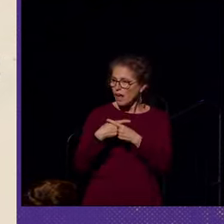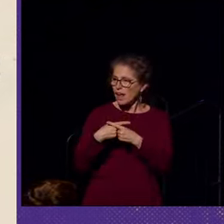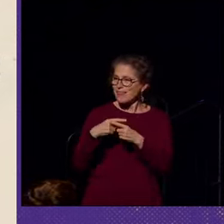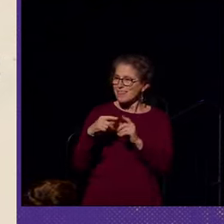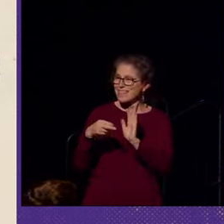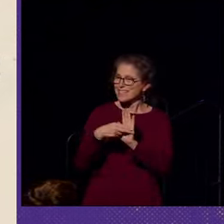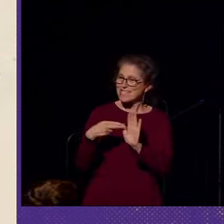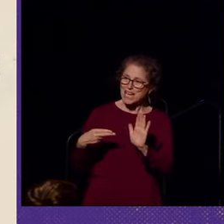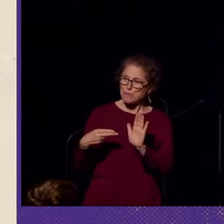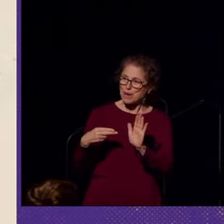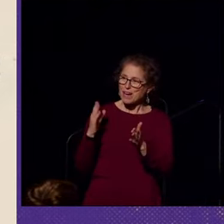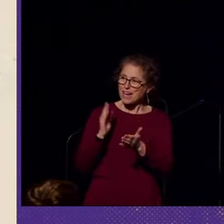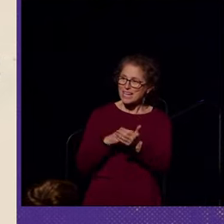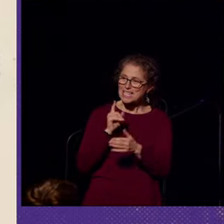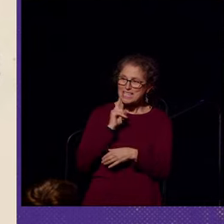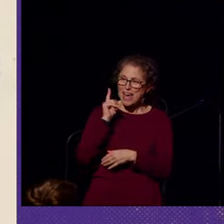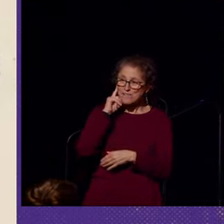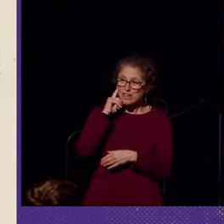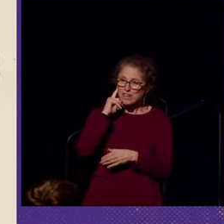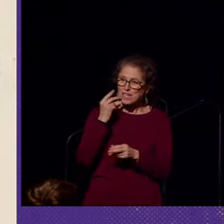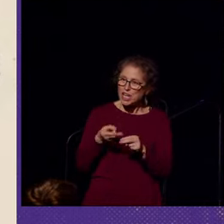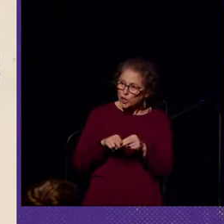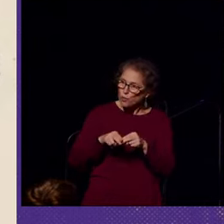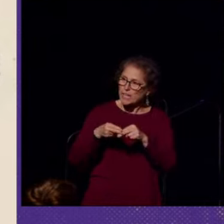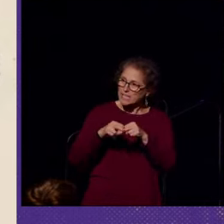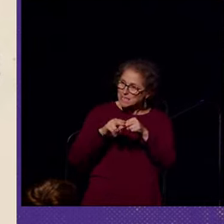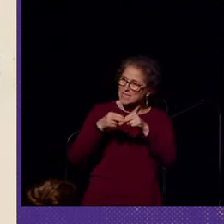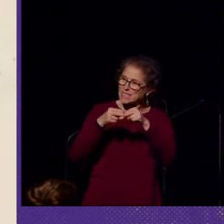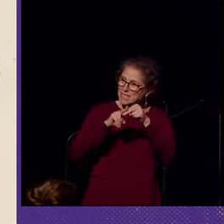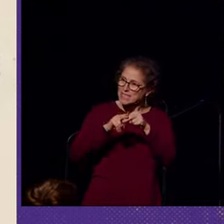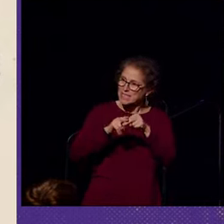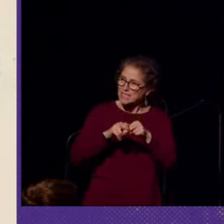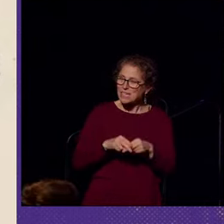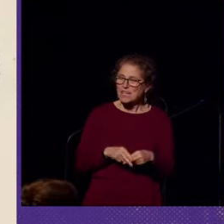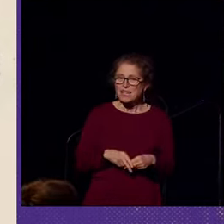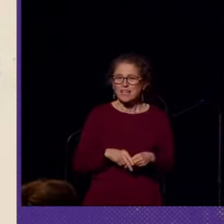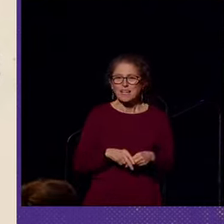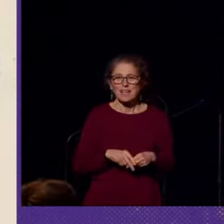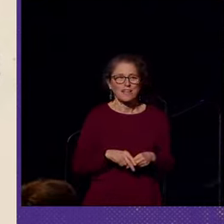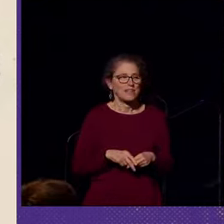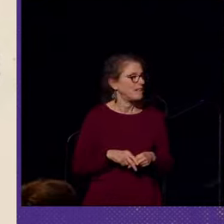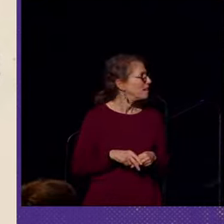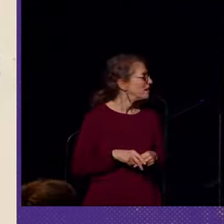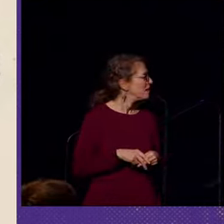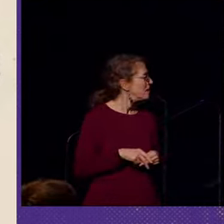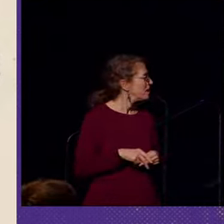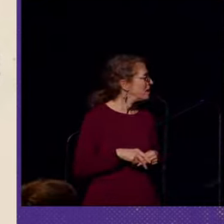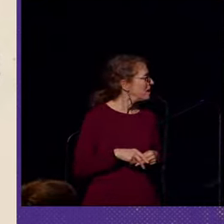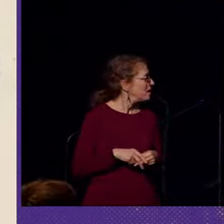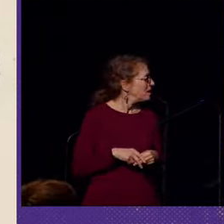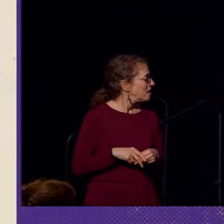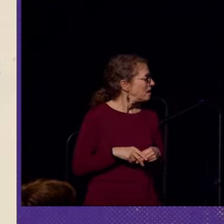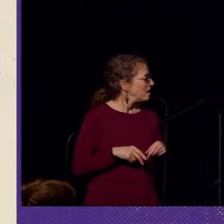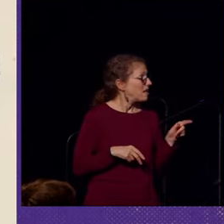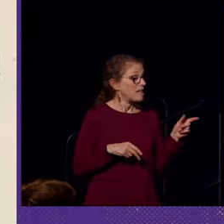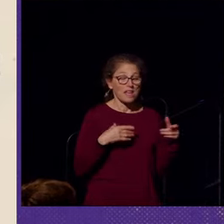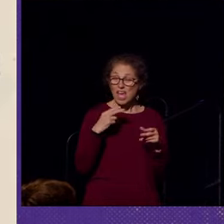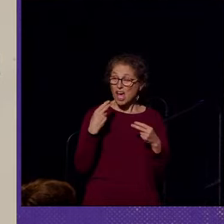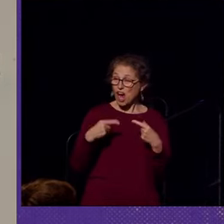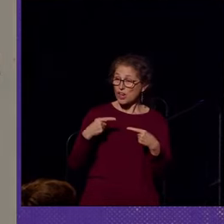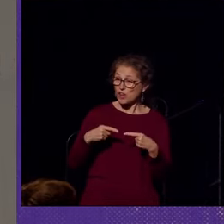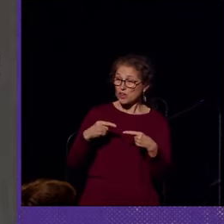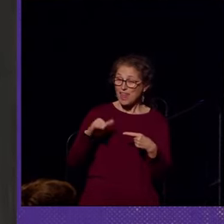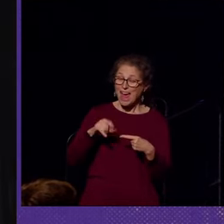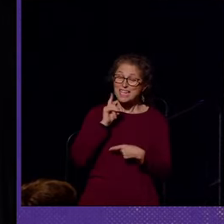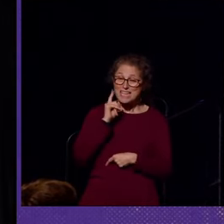the stigma against deafness increased. Hearing aids, the industry urged you, meant